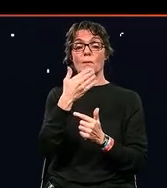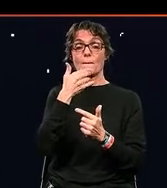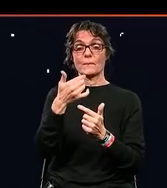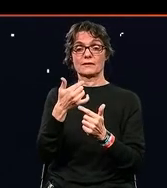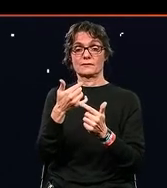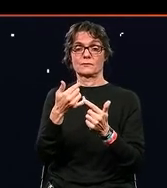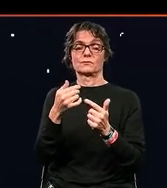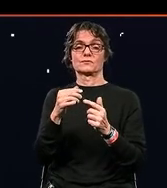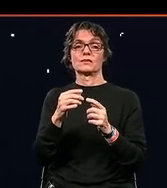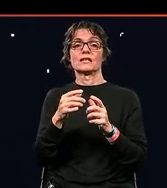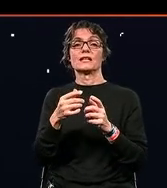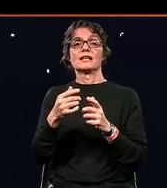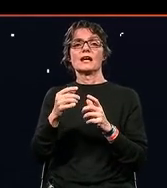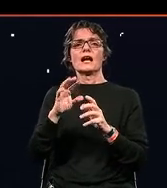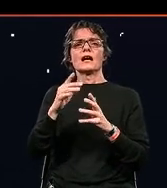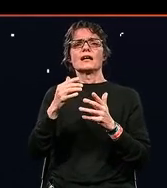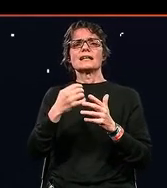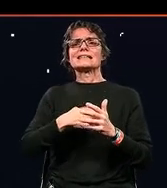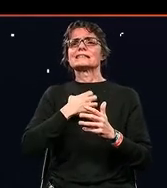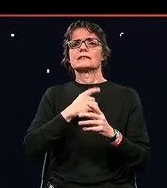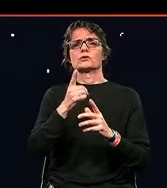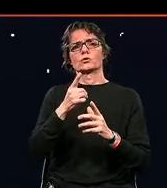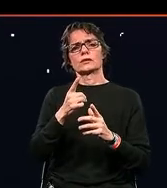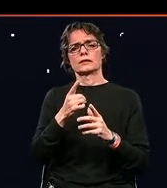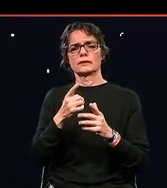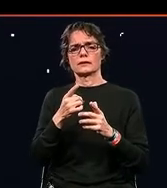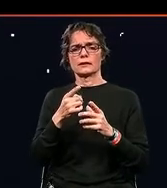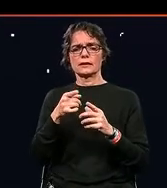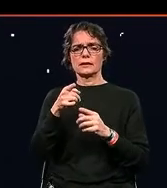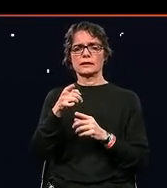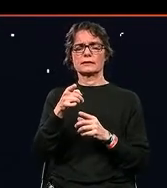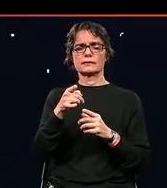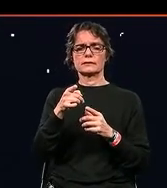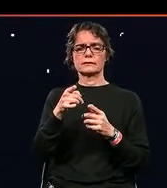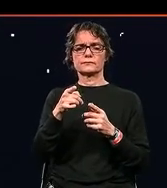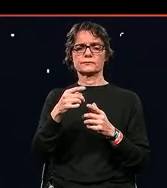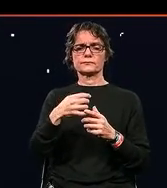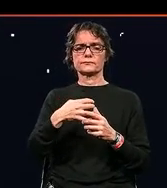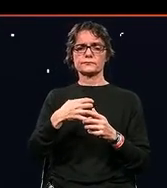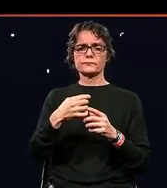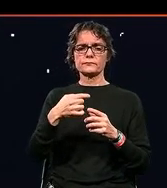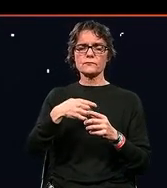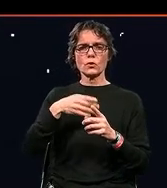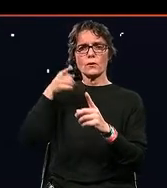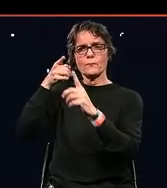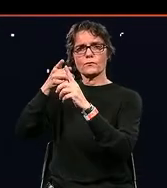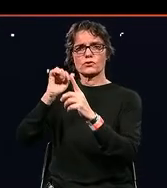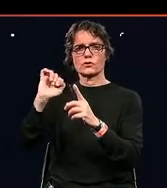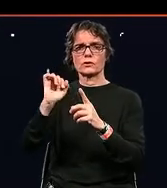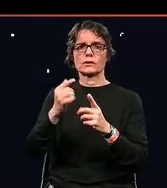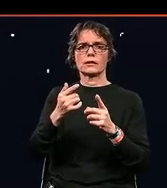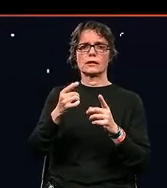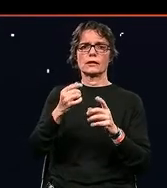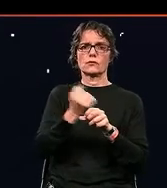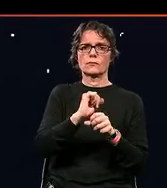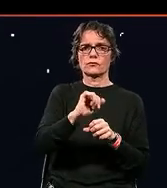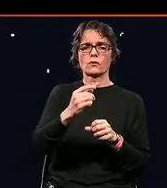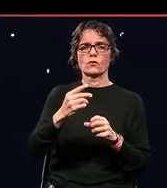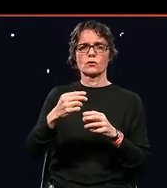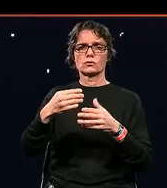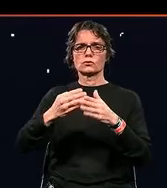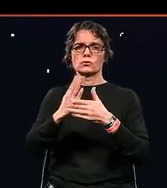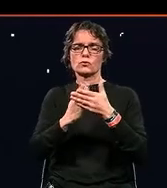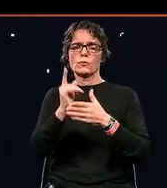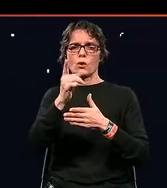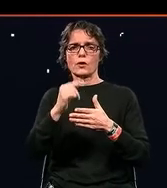what is between you and your vision? And they created this wall of challenges. And then I said to the leaders, well, you